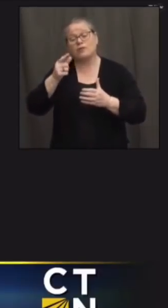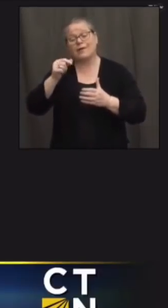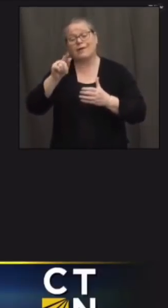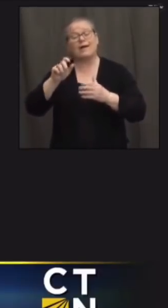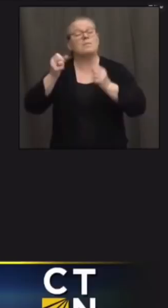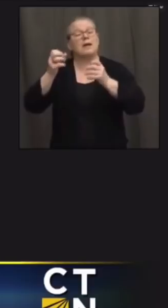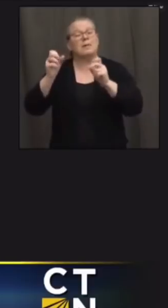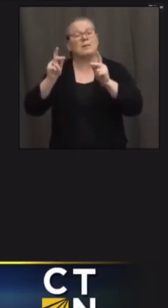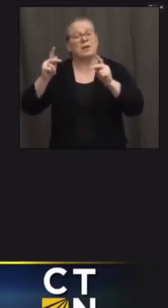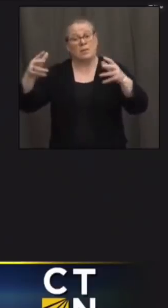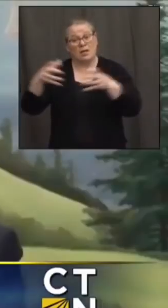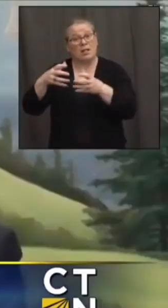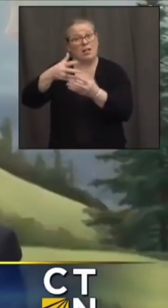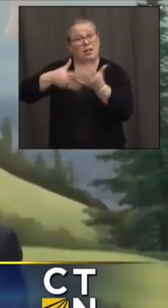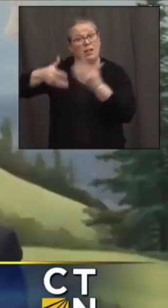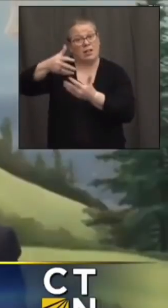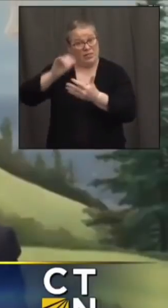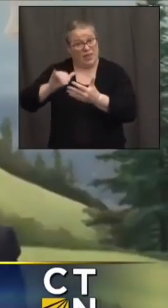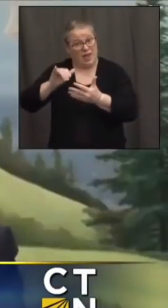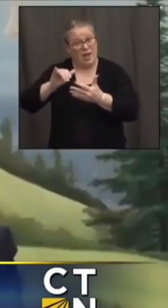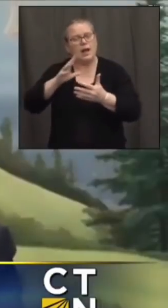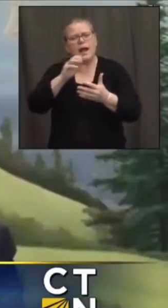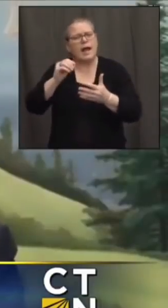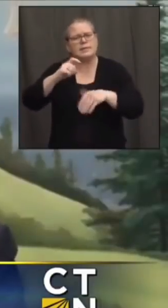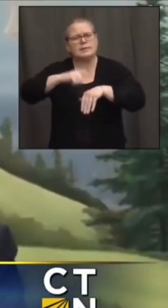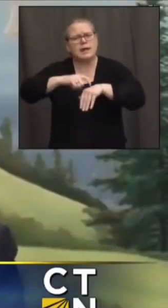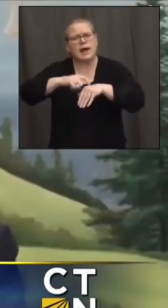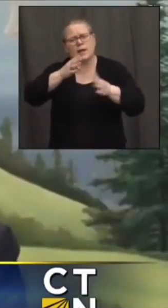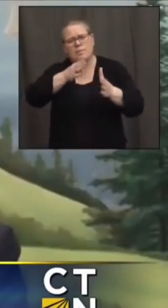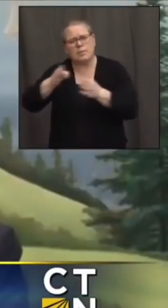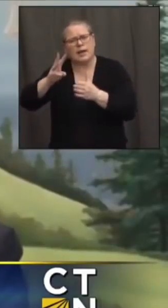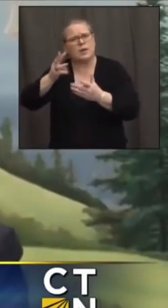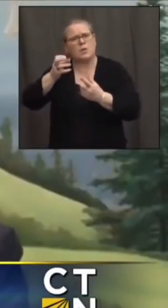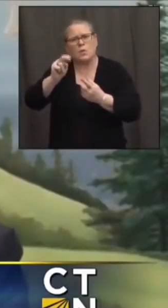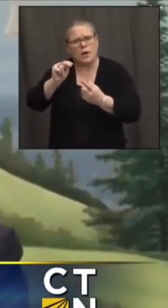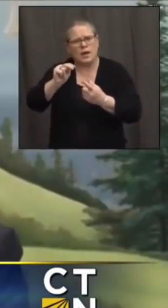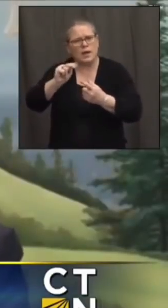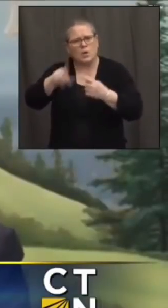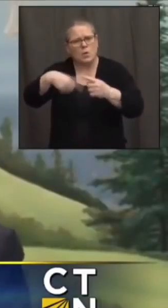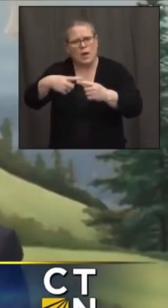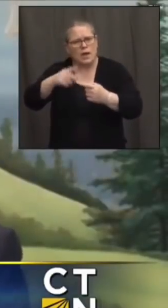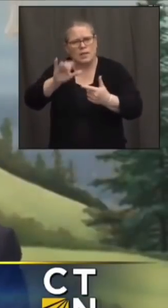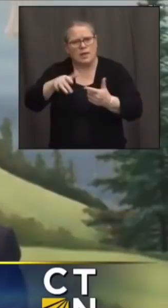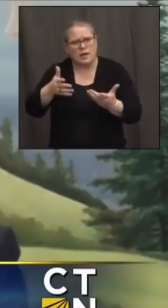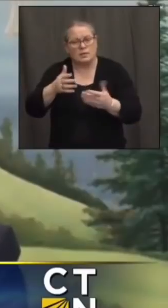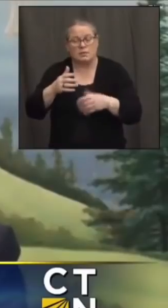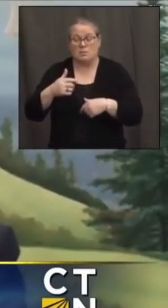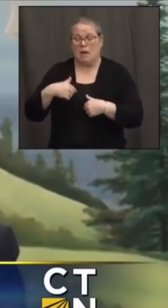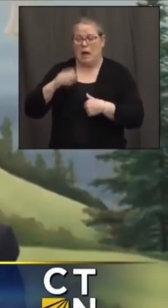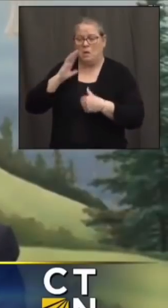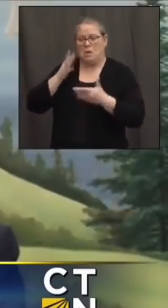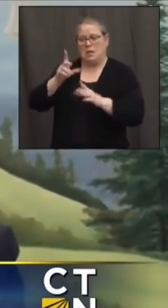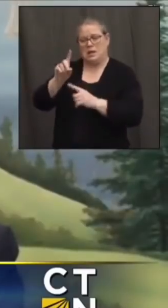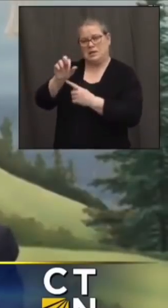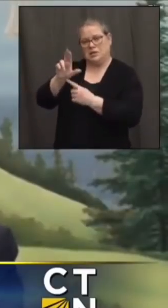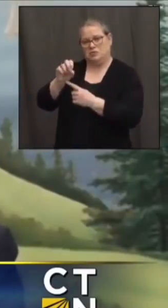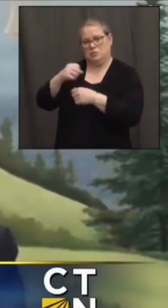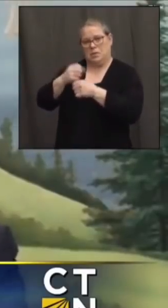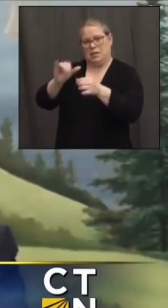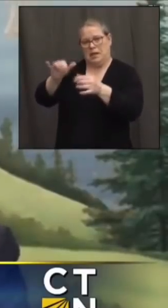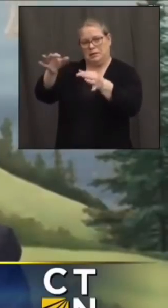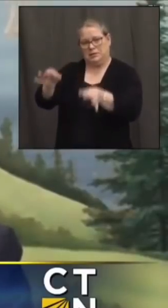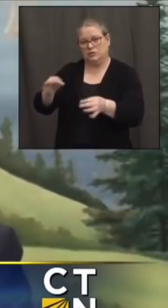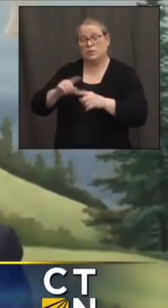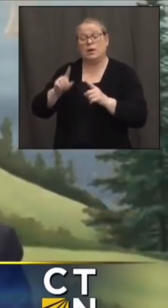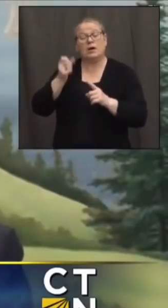i think i'm going to leave that to danger but it's worth remembering these congregate settings um not only these people highly at